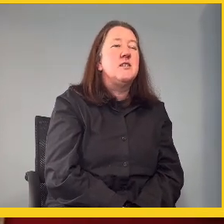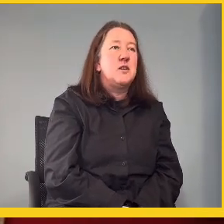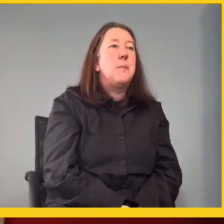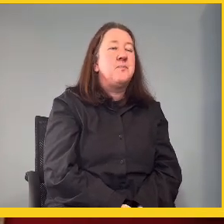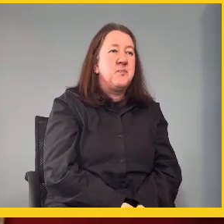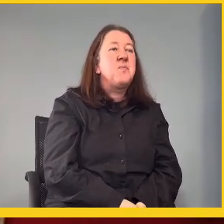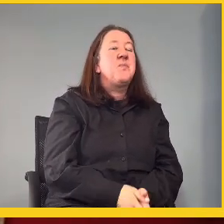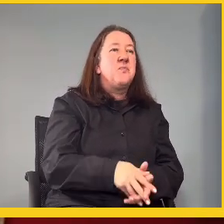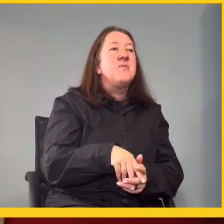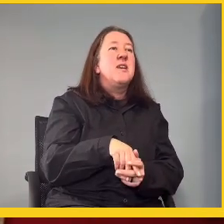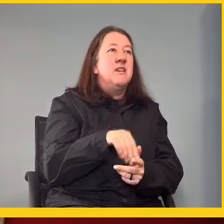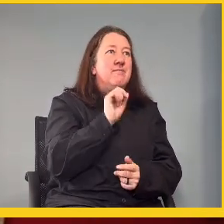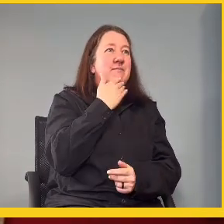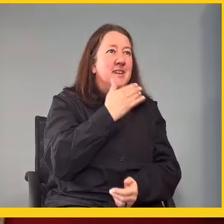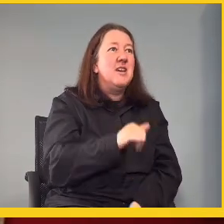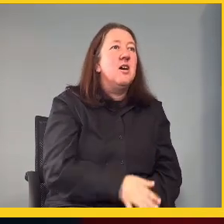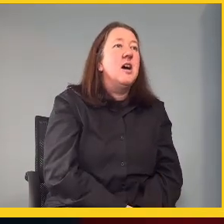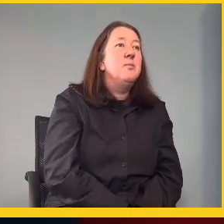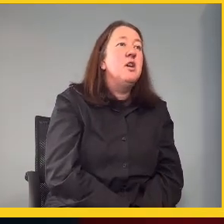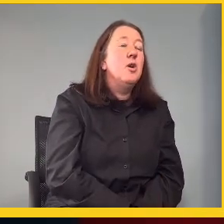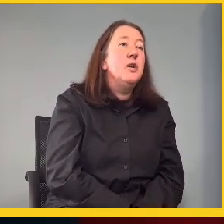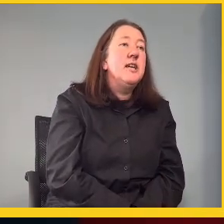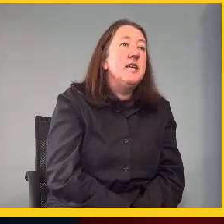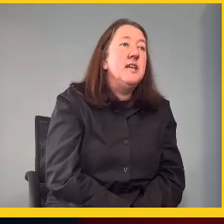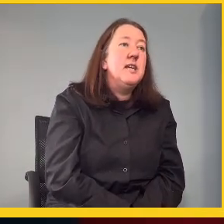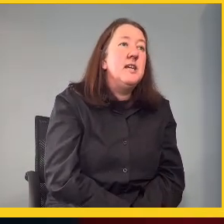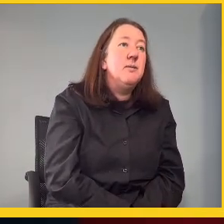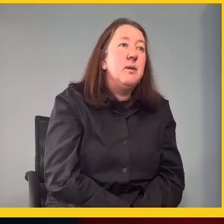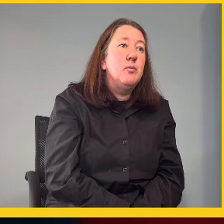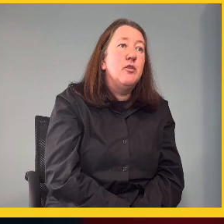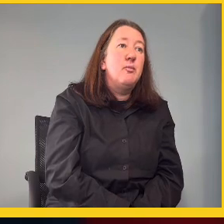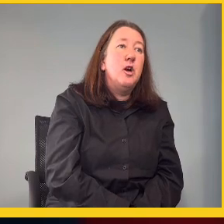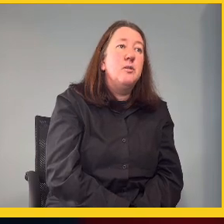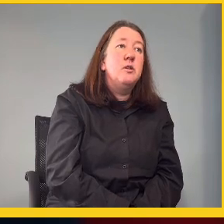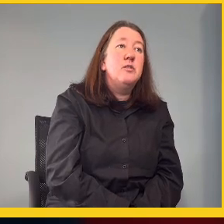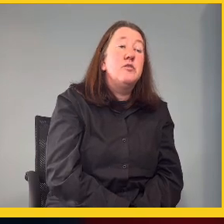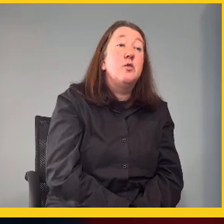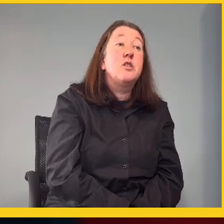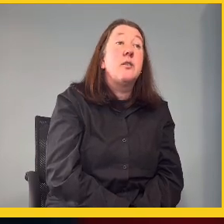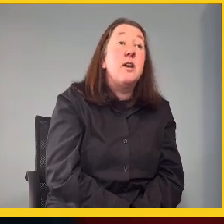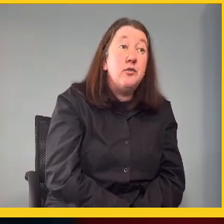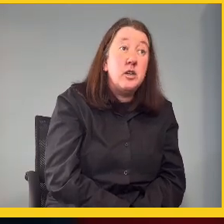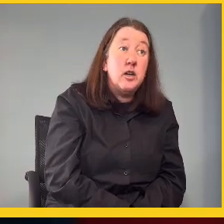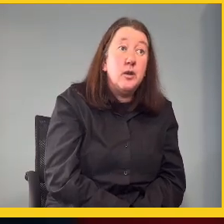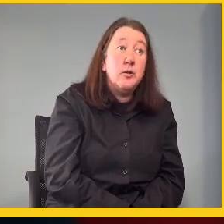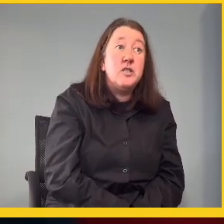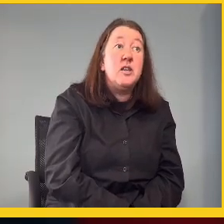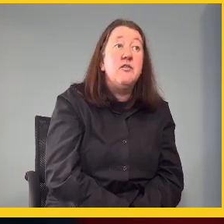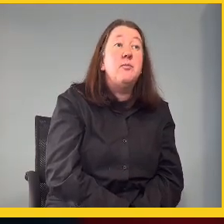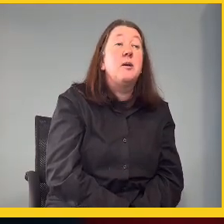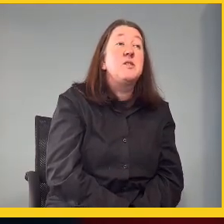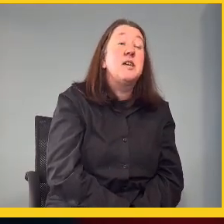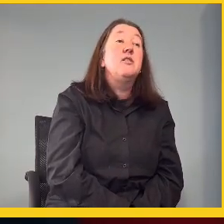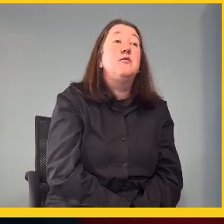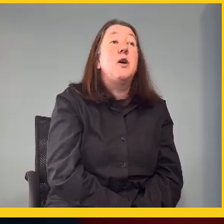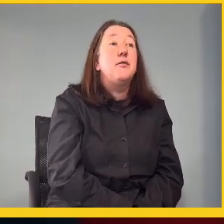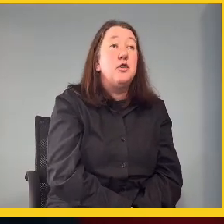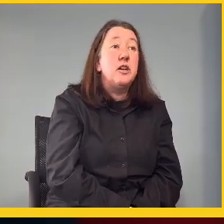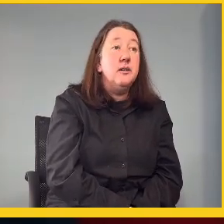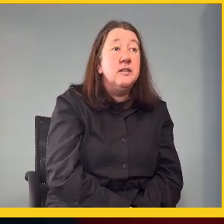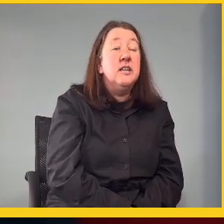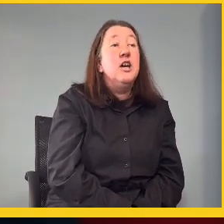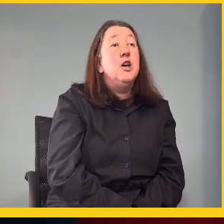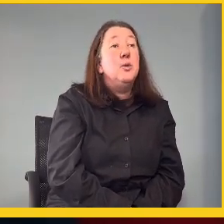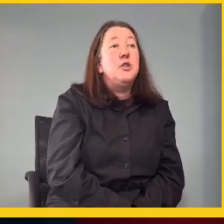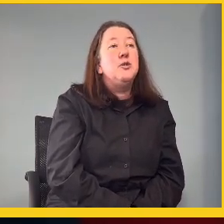Justice and Correctional Services. Thank you for that. Yeah. I'm the only member of parliament for South Africa who is deaf, but I'm second for